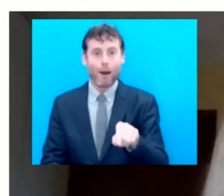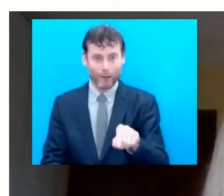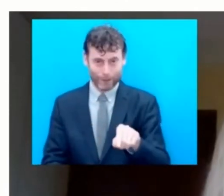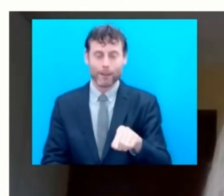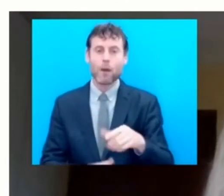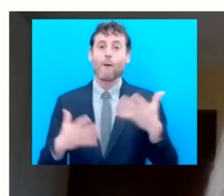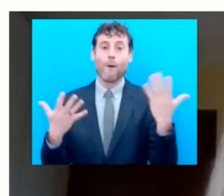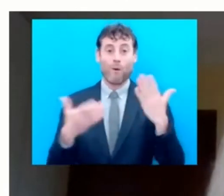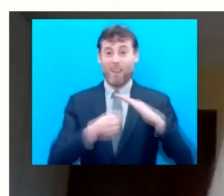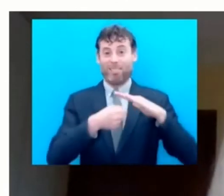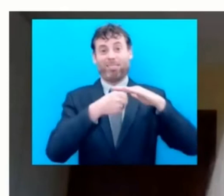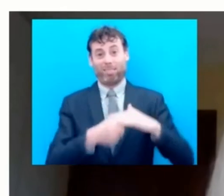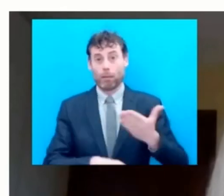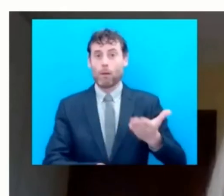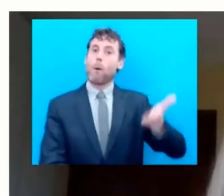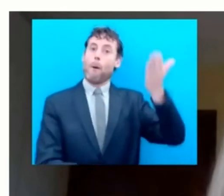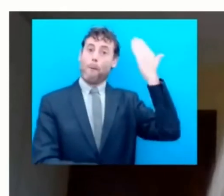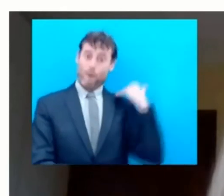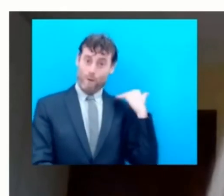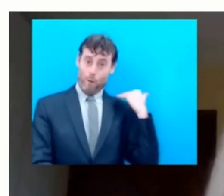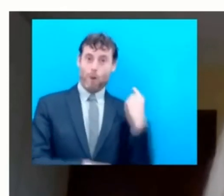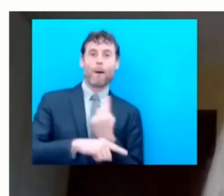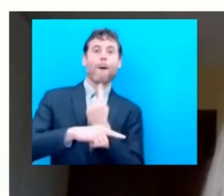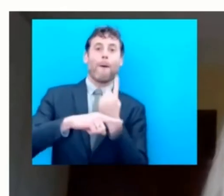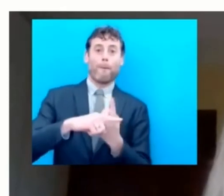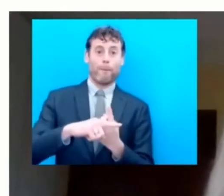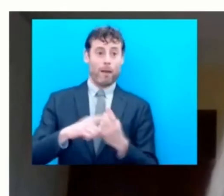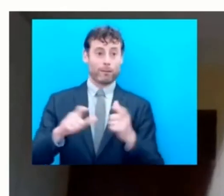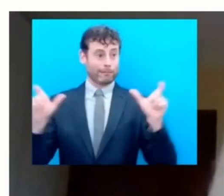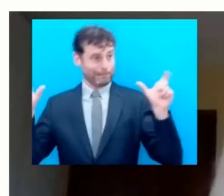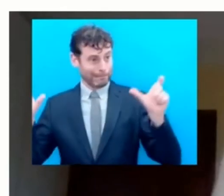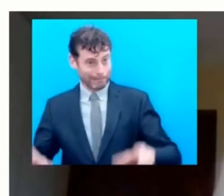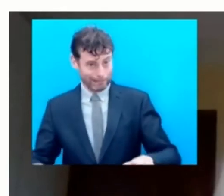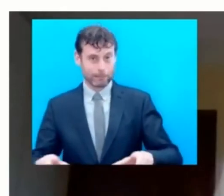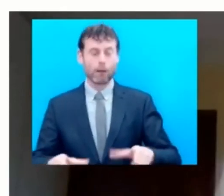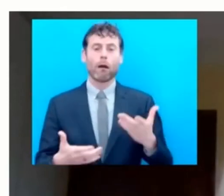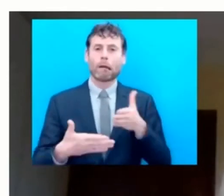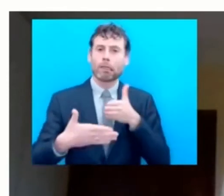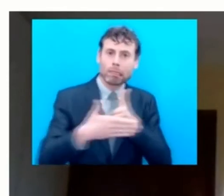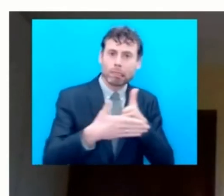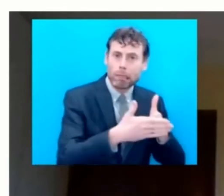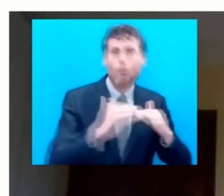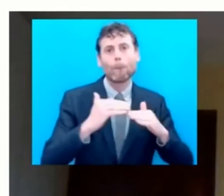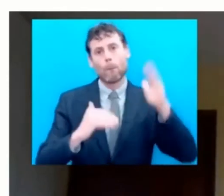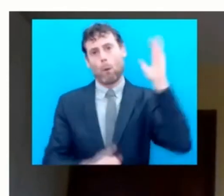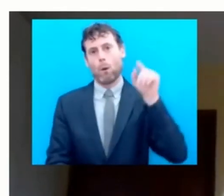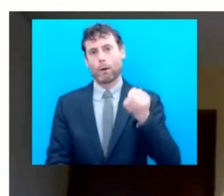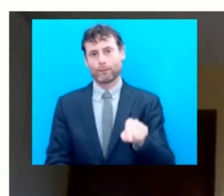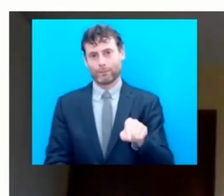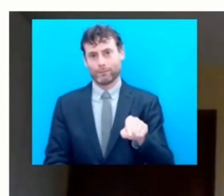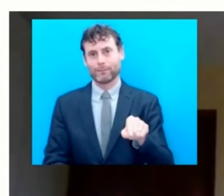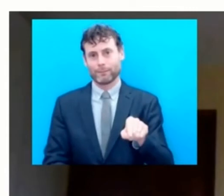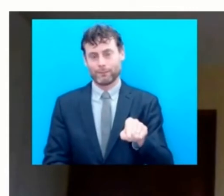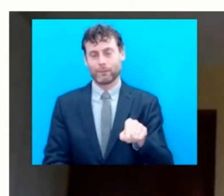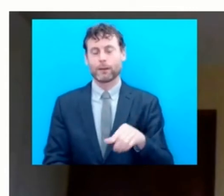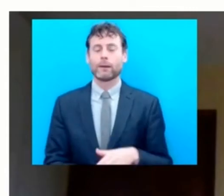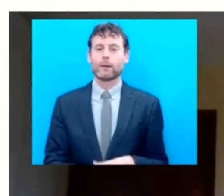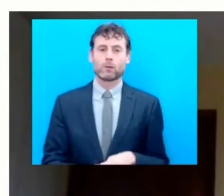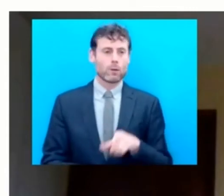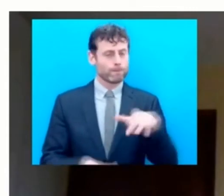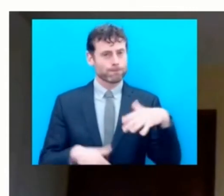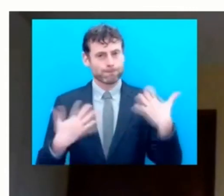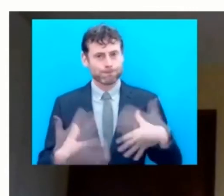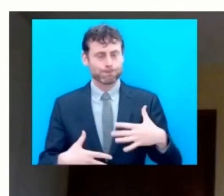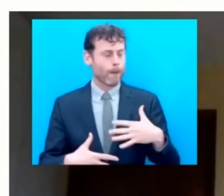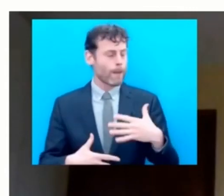experienced leprosy from the open labor market and the disproportionate impact of the COVID-19